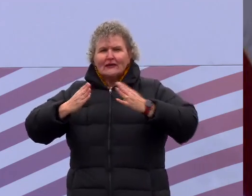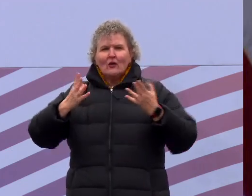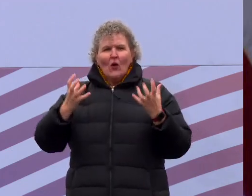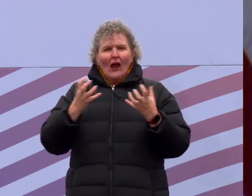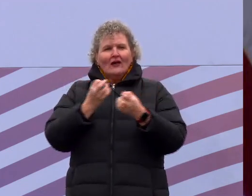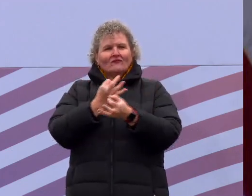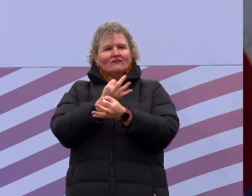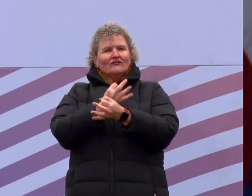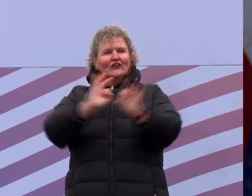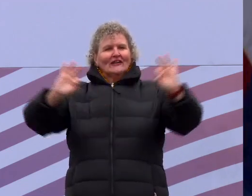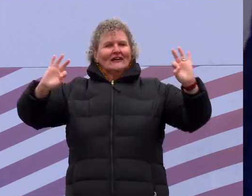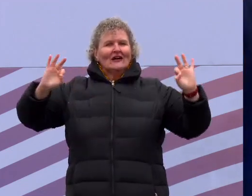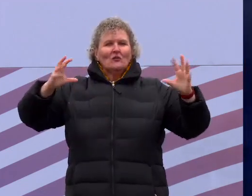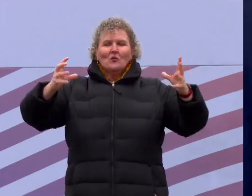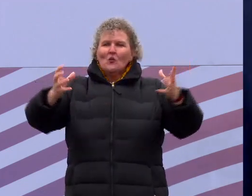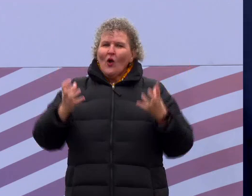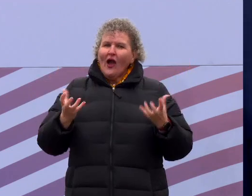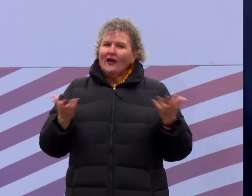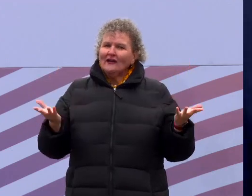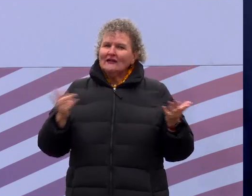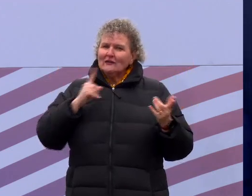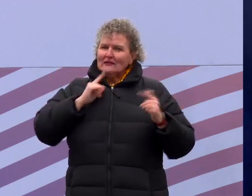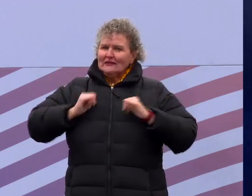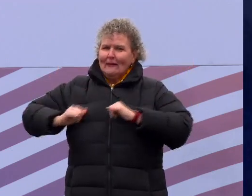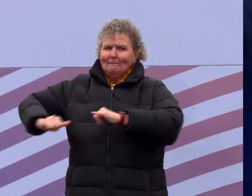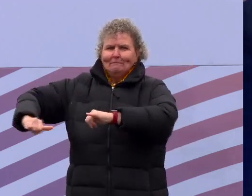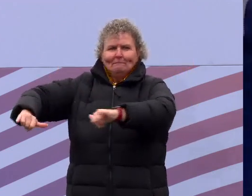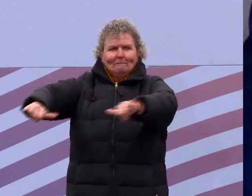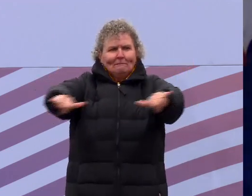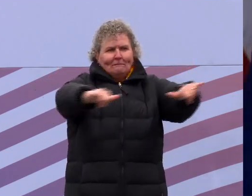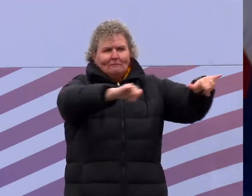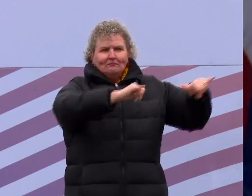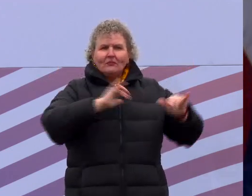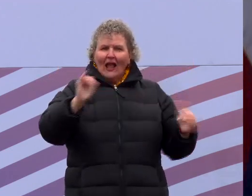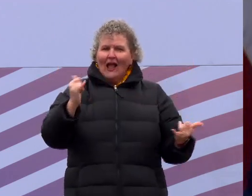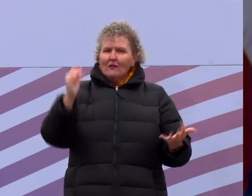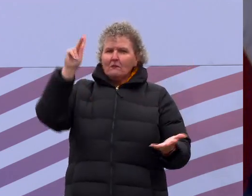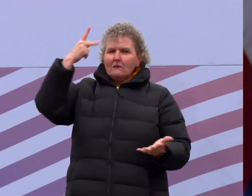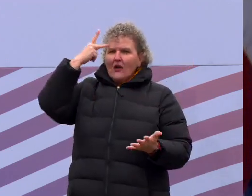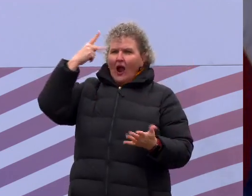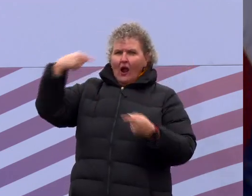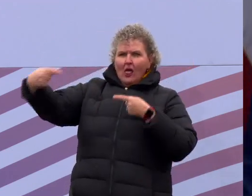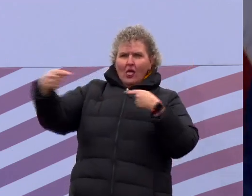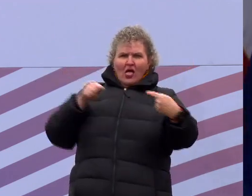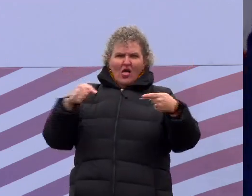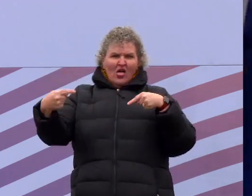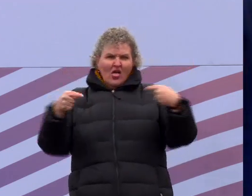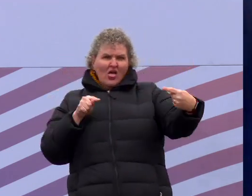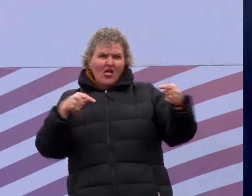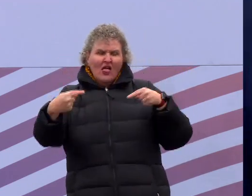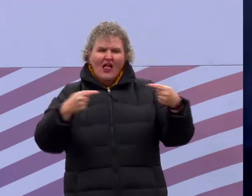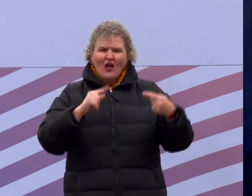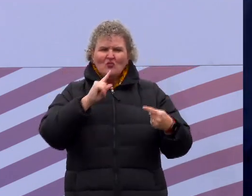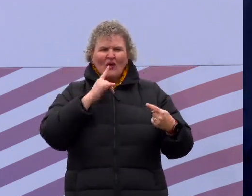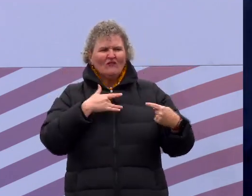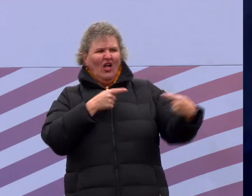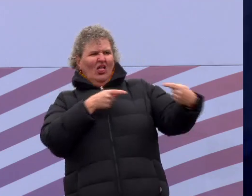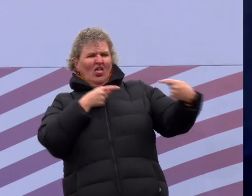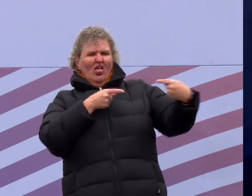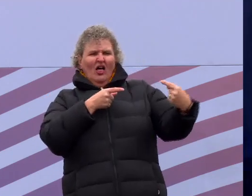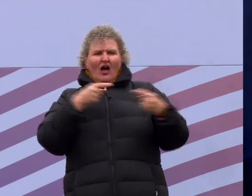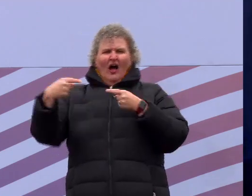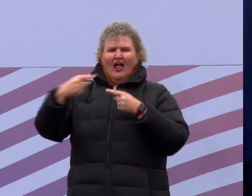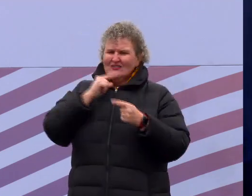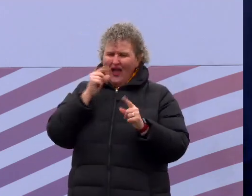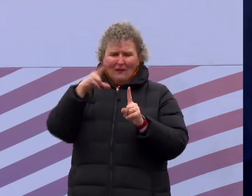At a time when our politics has become mean and divisive and simply out of touch for the needs of those it's meant to serve,